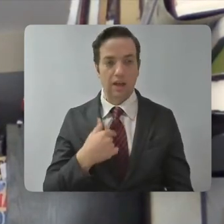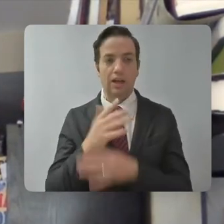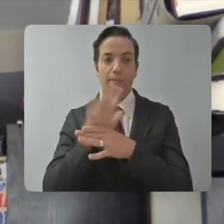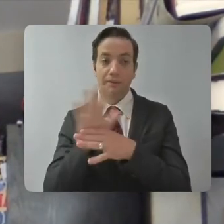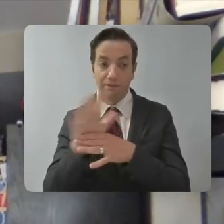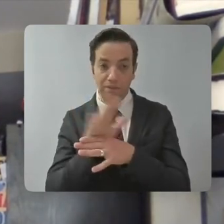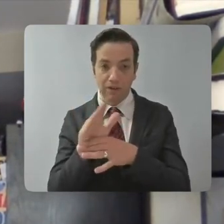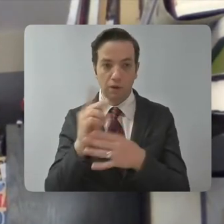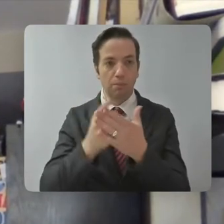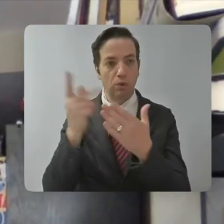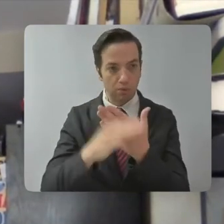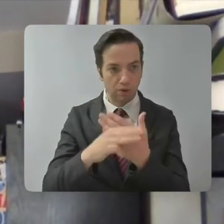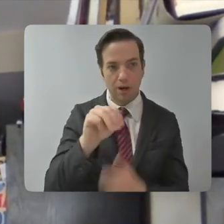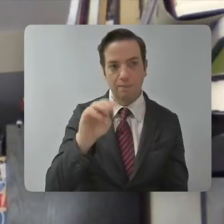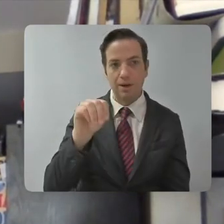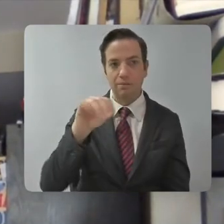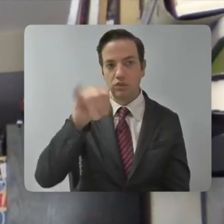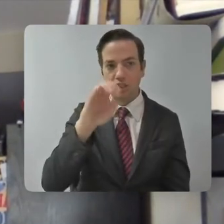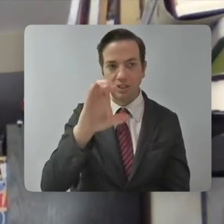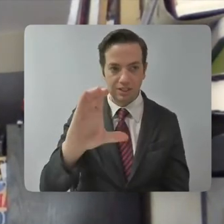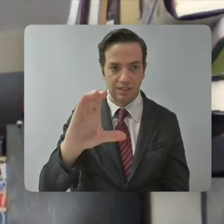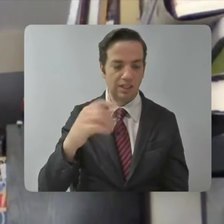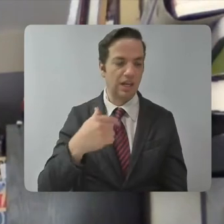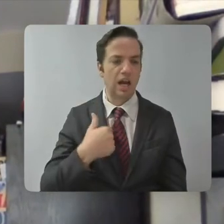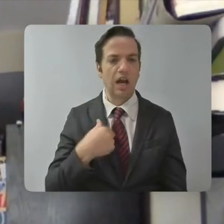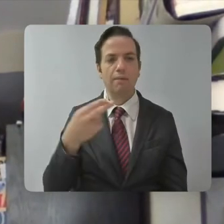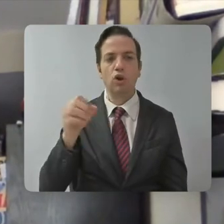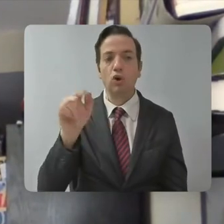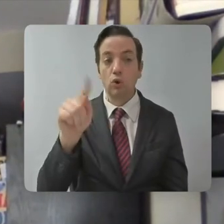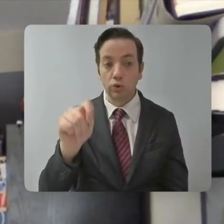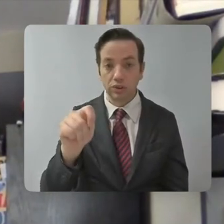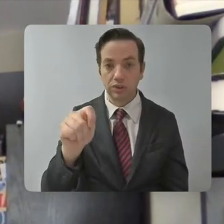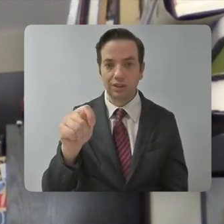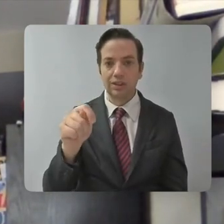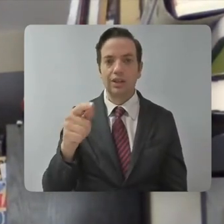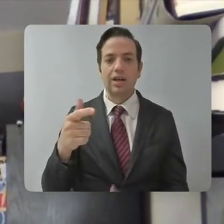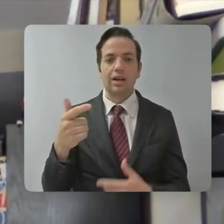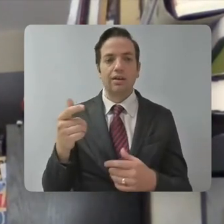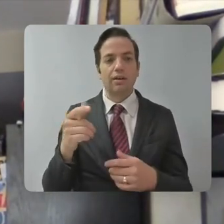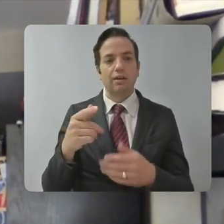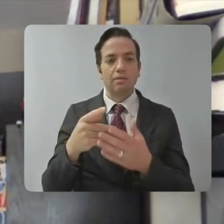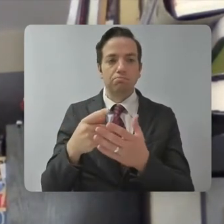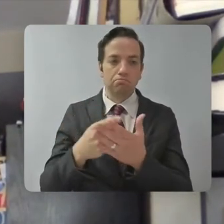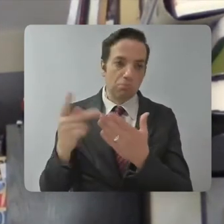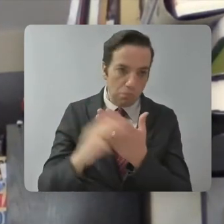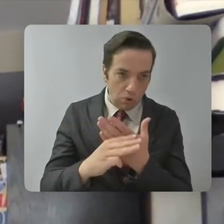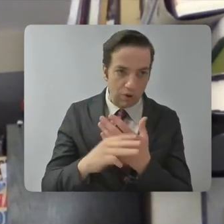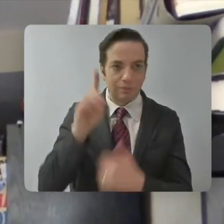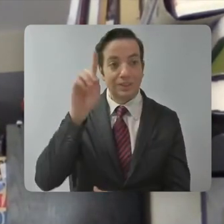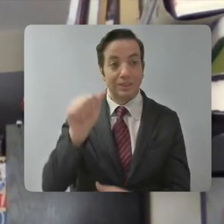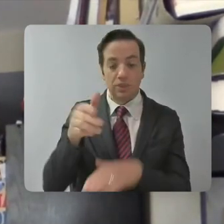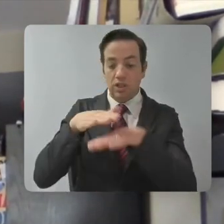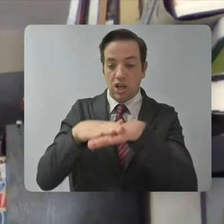MNJCC. I host a series that's kind of a lecture and screening series on disability on film. I'm also a